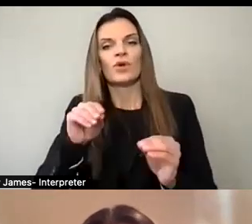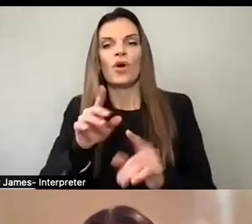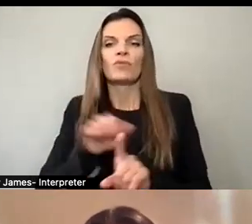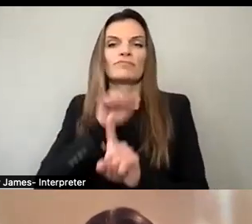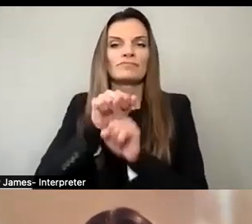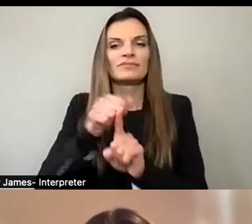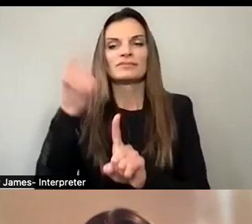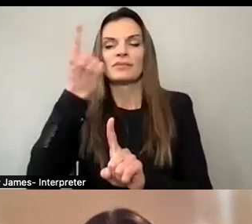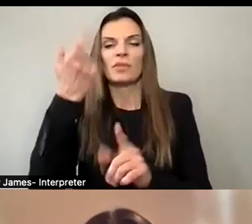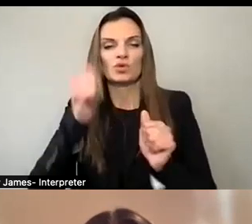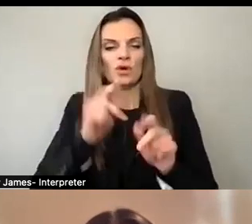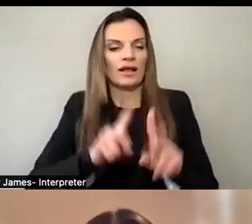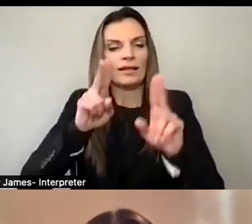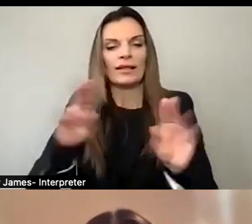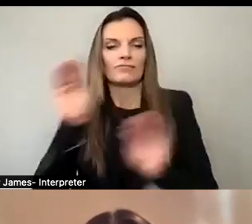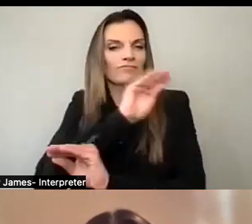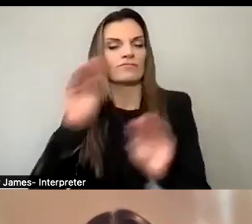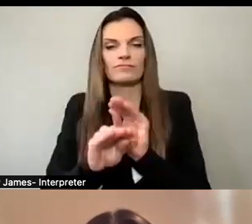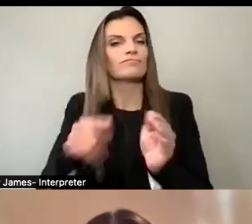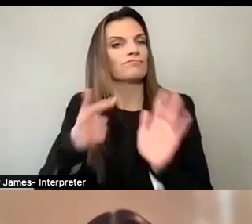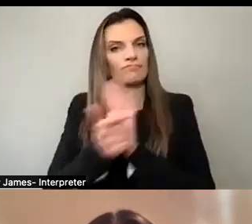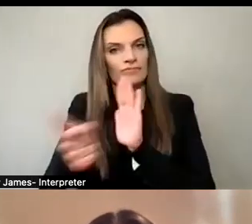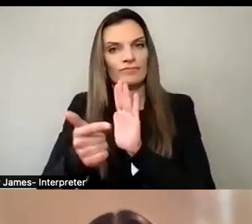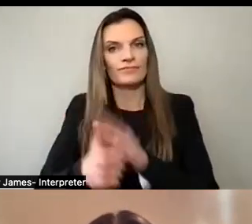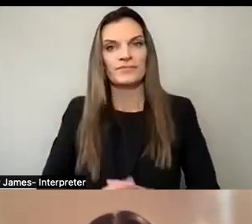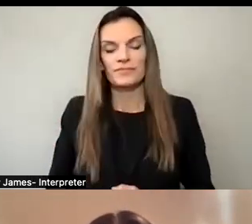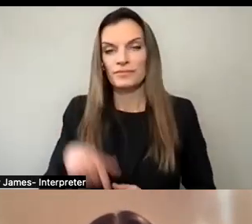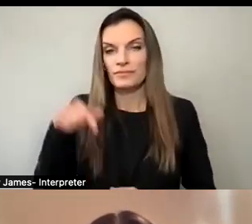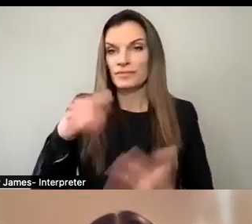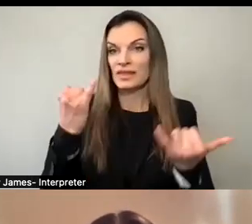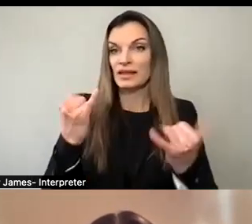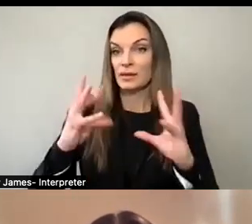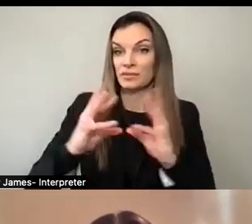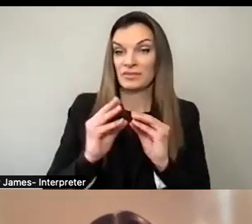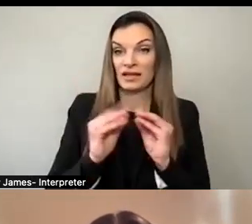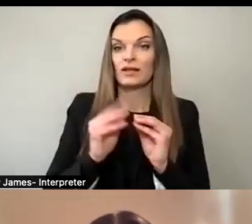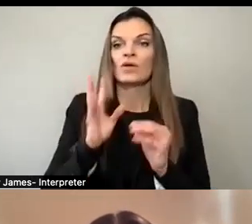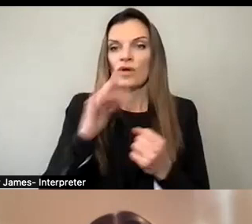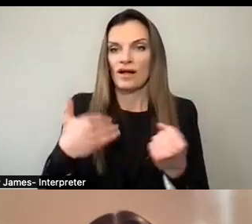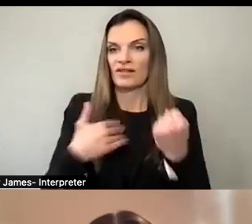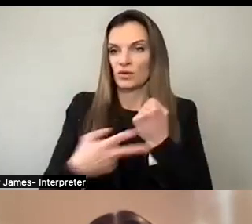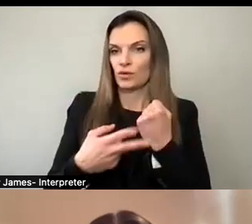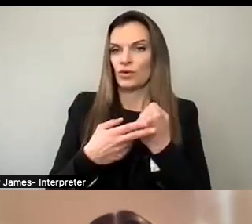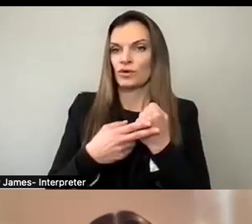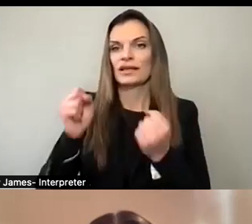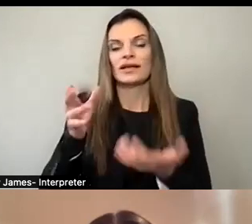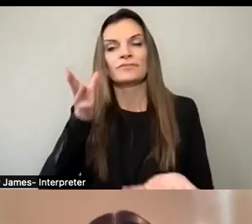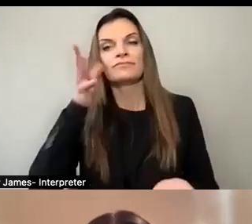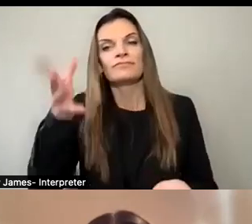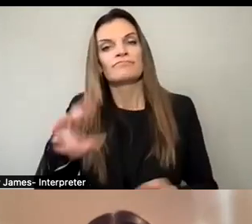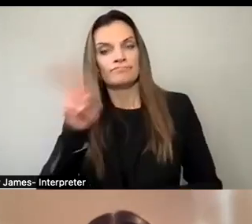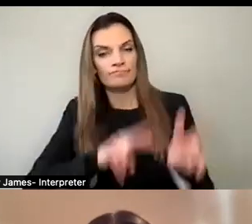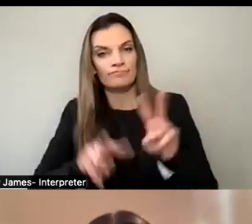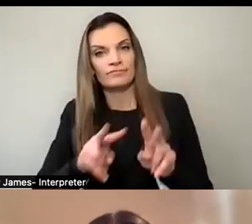misleading impressions of any candidate. The forum will be recorded and available for later viewing. There will be links